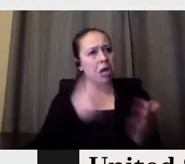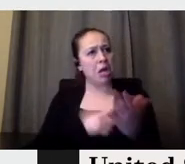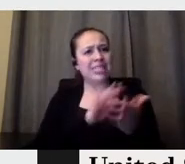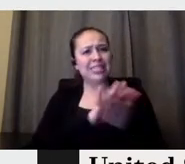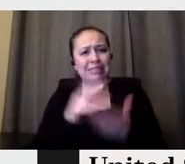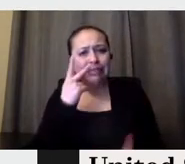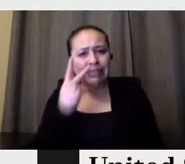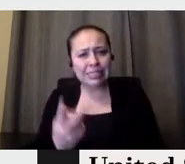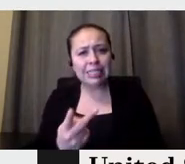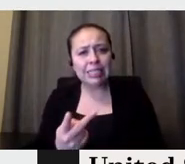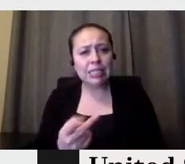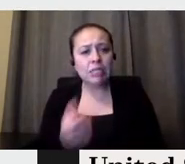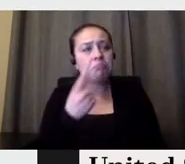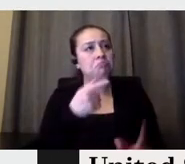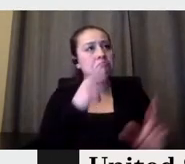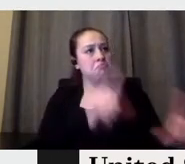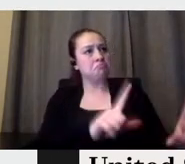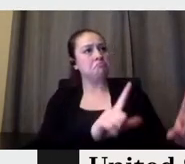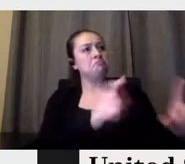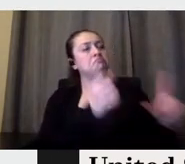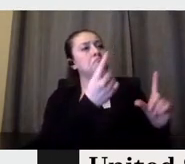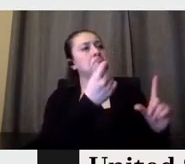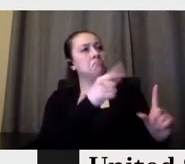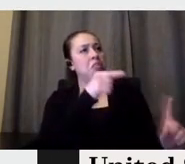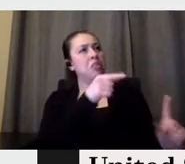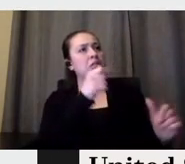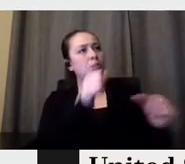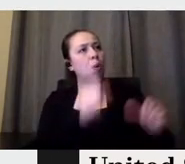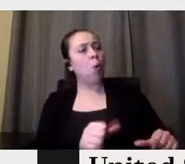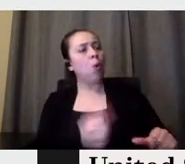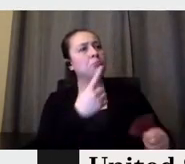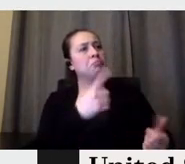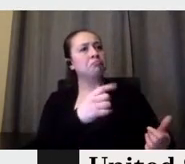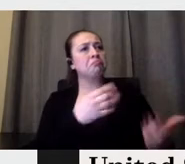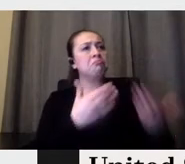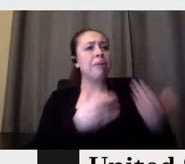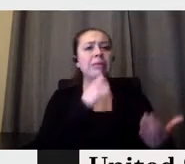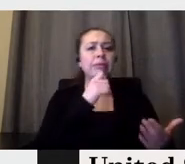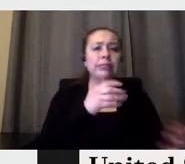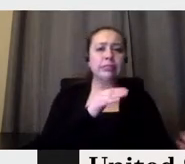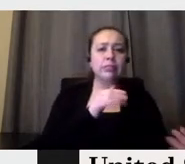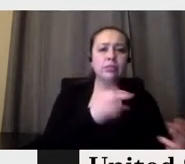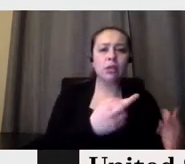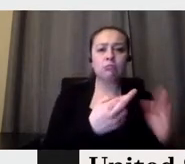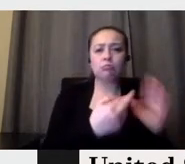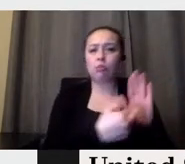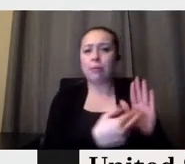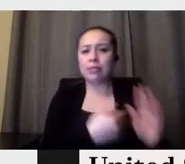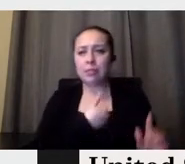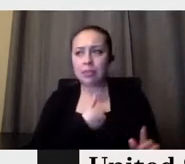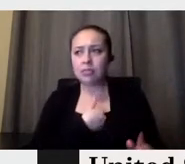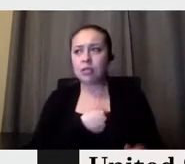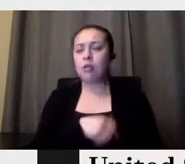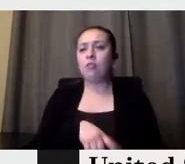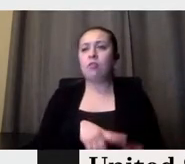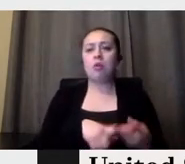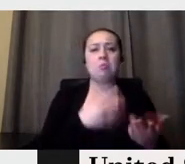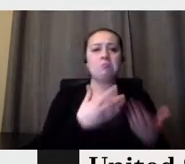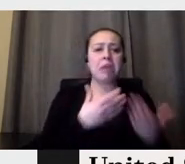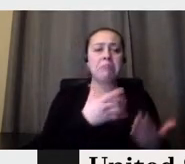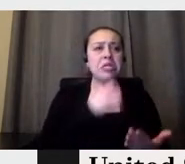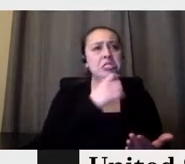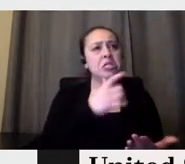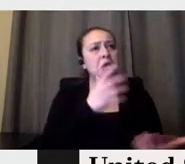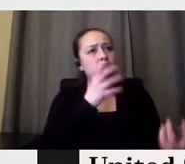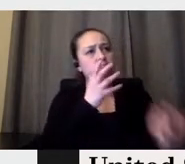represent me. It doesn't mean that it's not good or bad. And this is talk about ambiguity and ambiguity is, uh, if you have read,